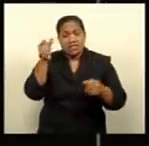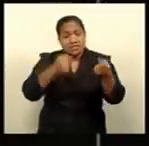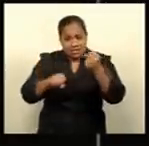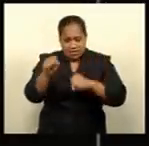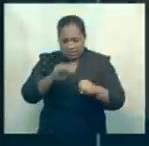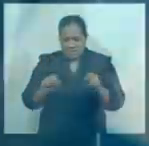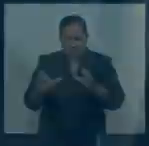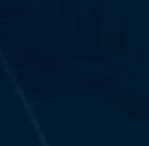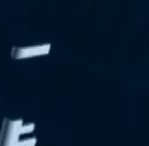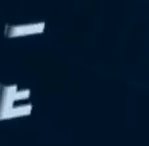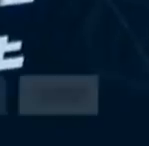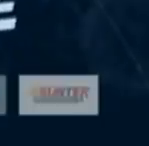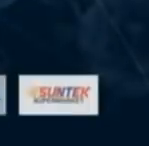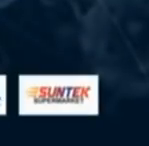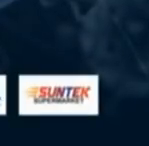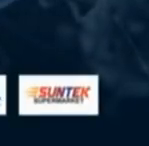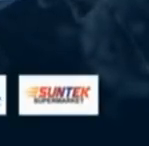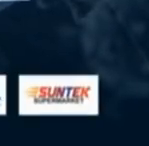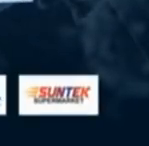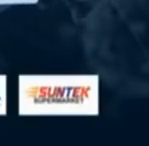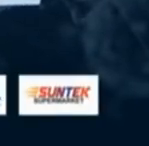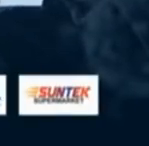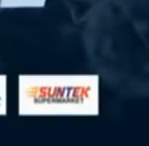chancellor. Thank you.